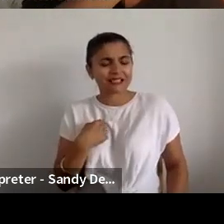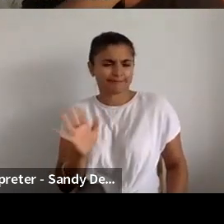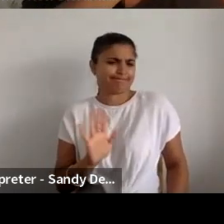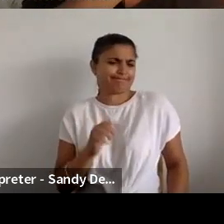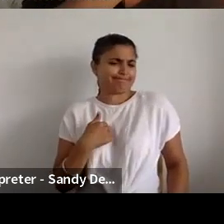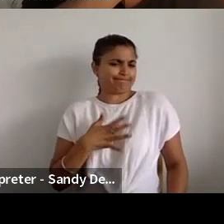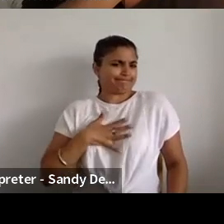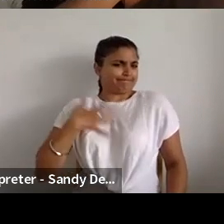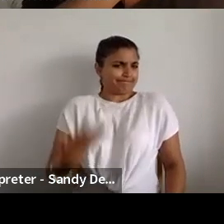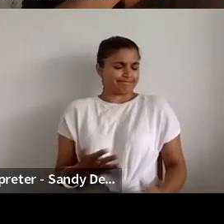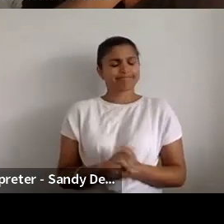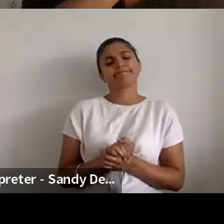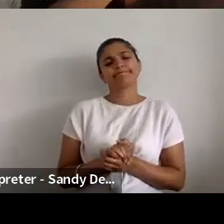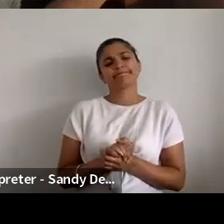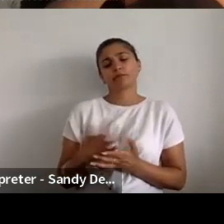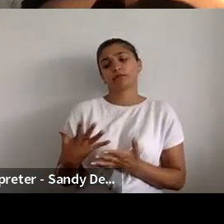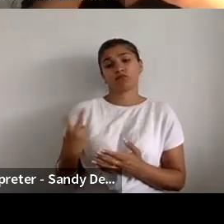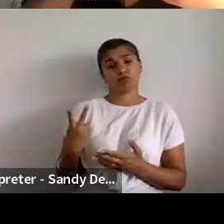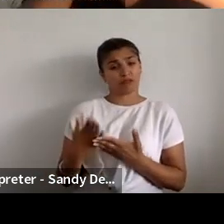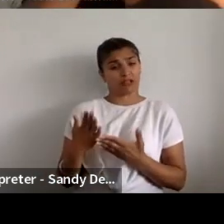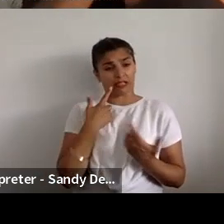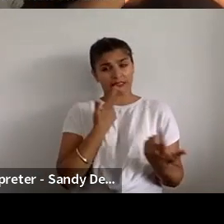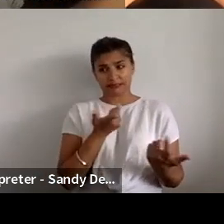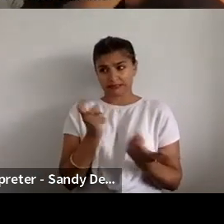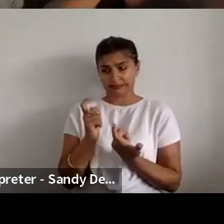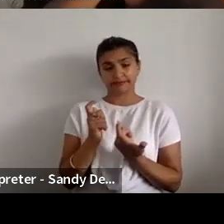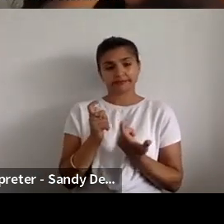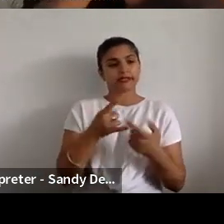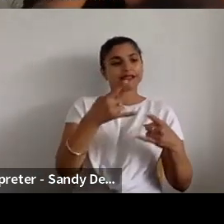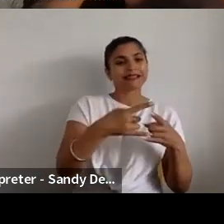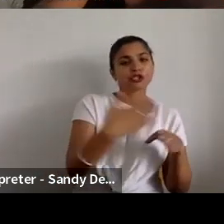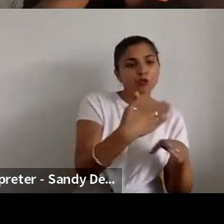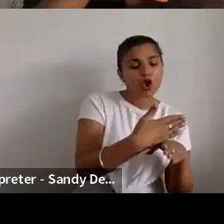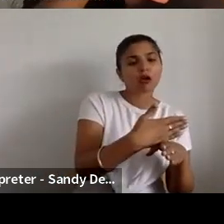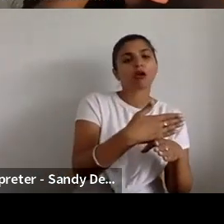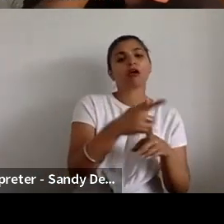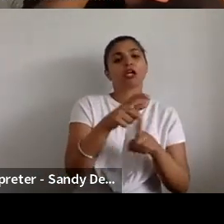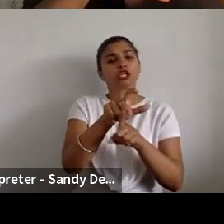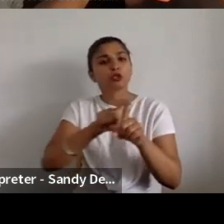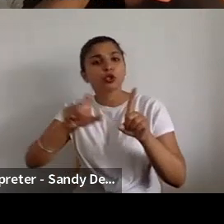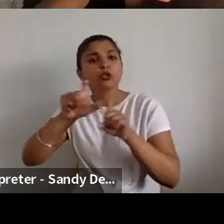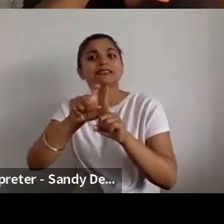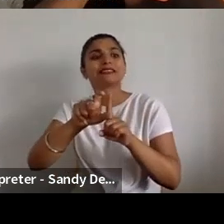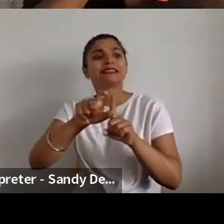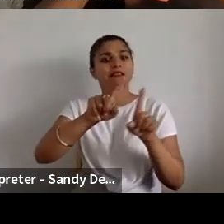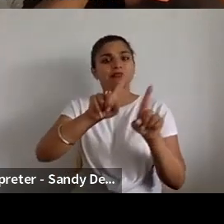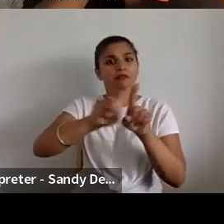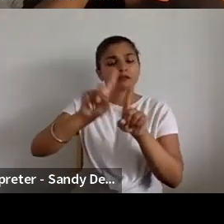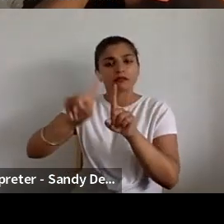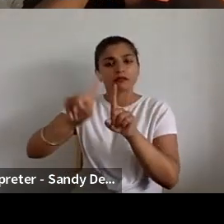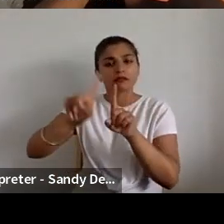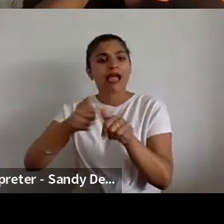So we'd seen quite a few kind of sex worker and community mutual aid groups using lottery systems to give out money